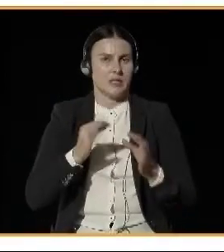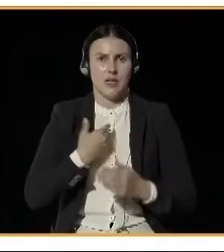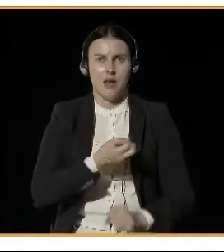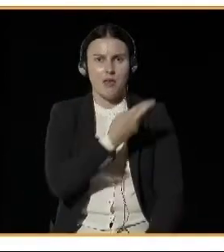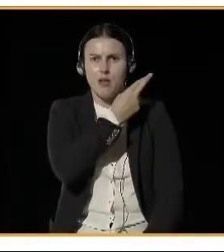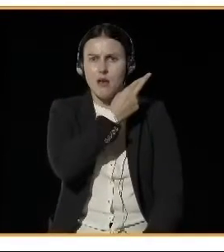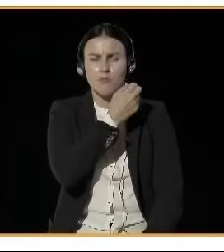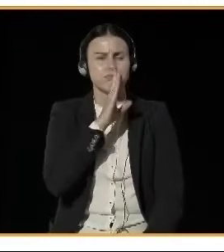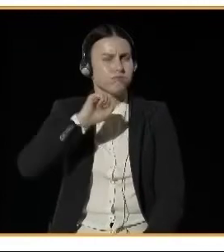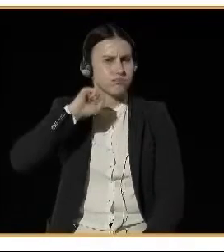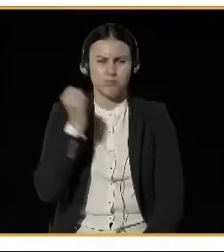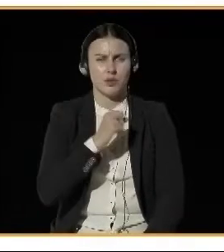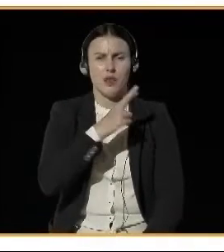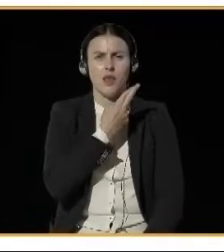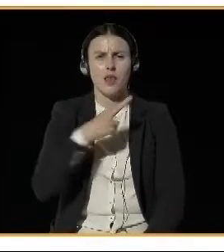Next slide, please. Please.